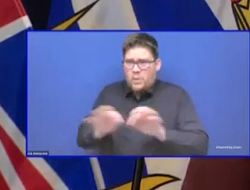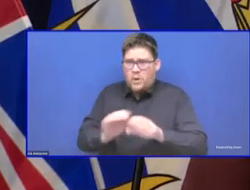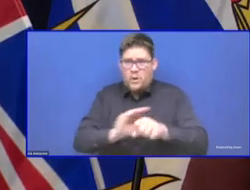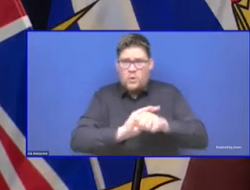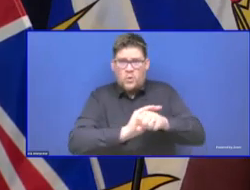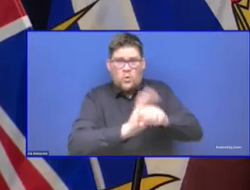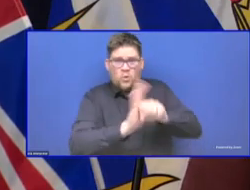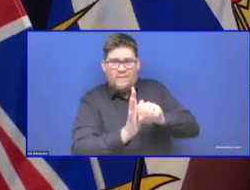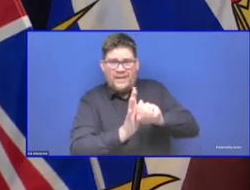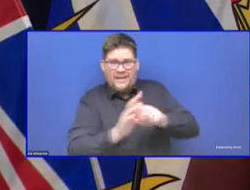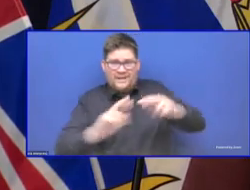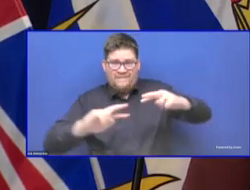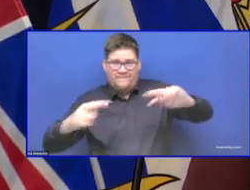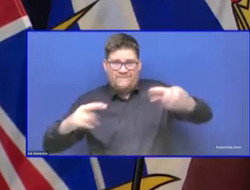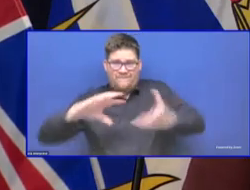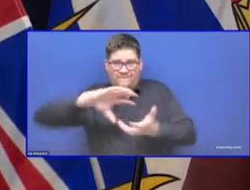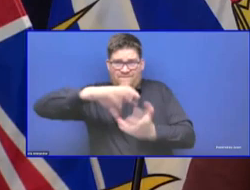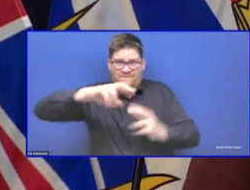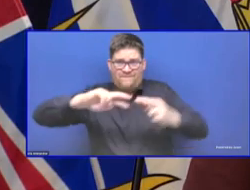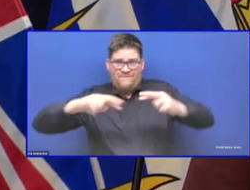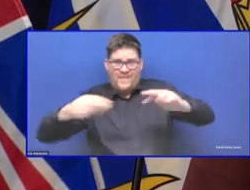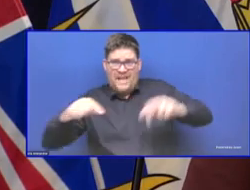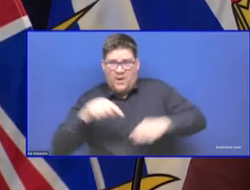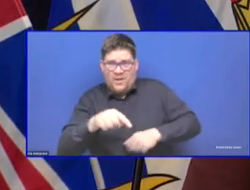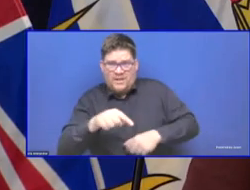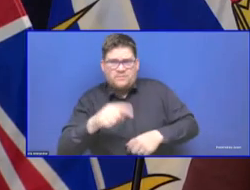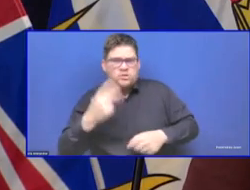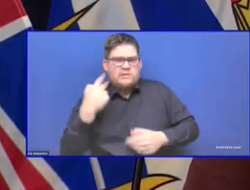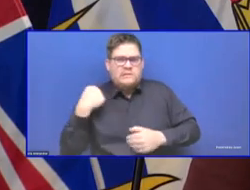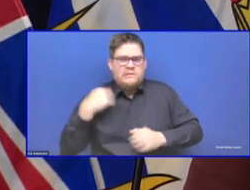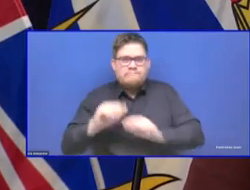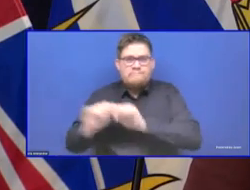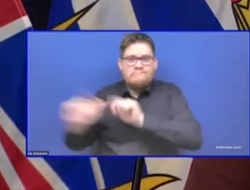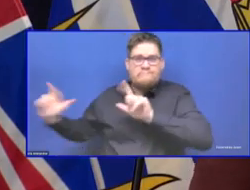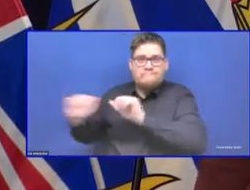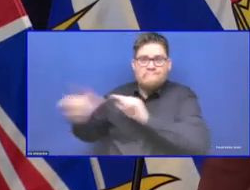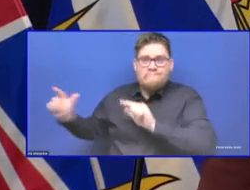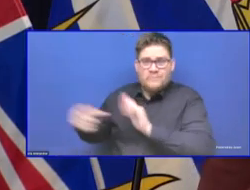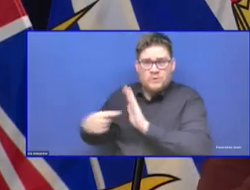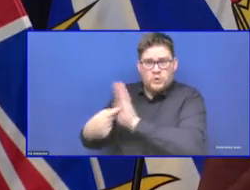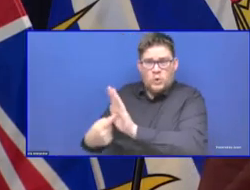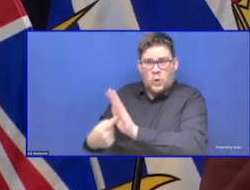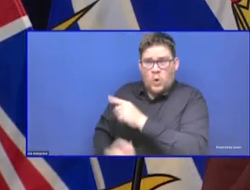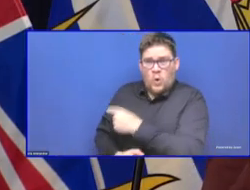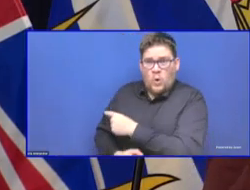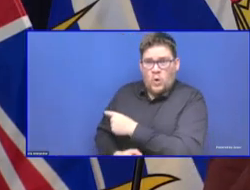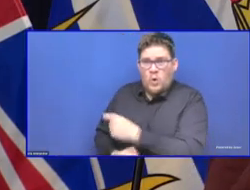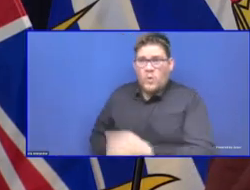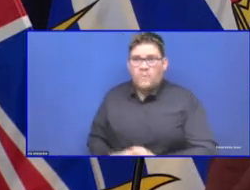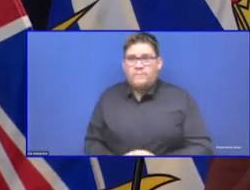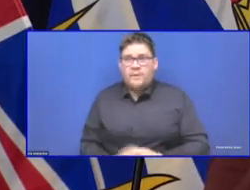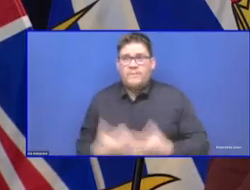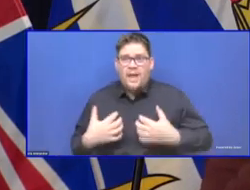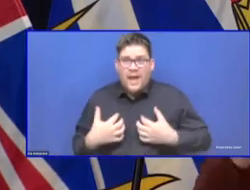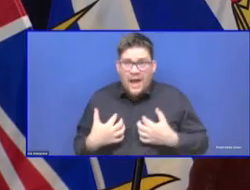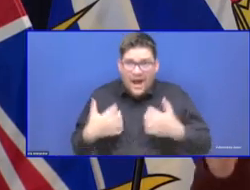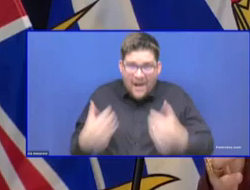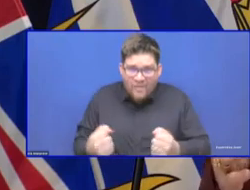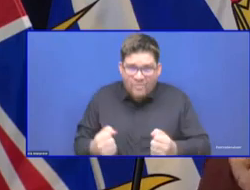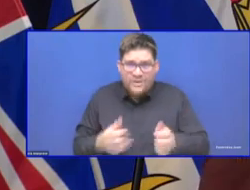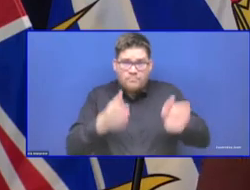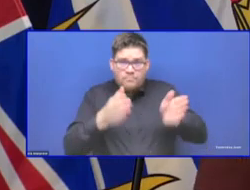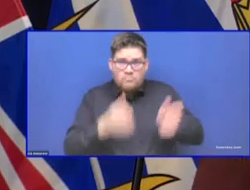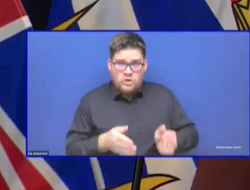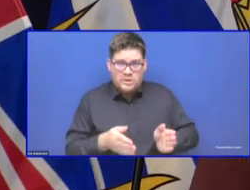data today, that young healthy people can have severe illness with this virus. So we need to overcome that sense of invincibility